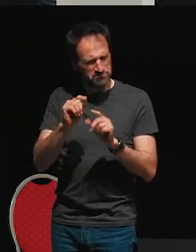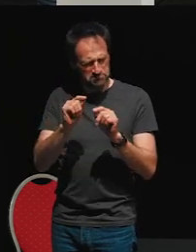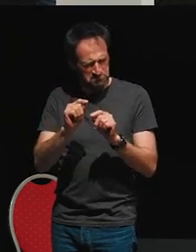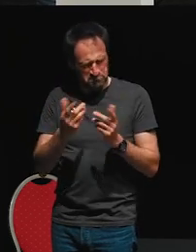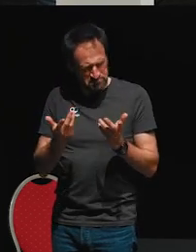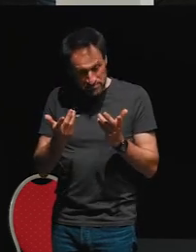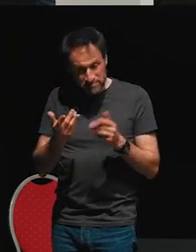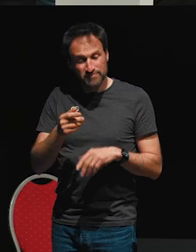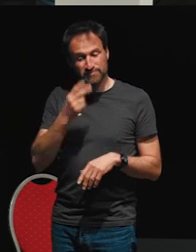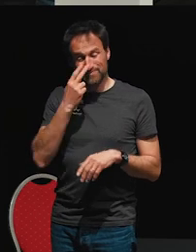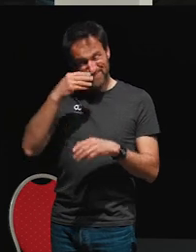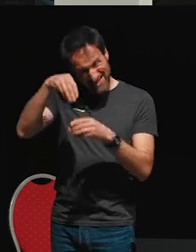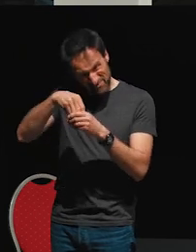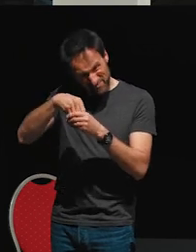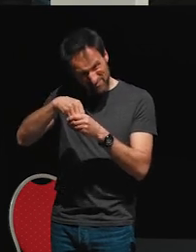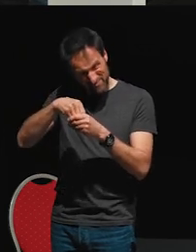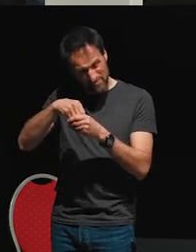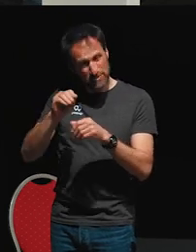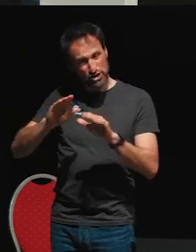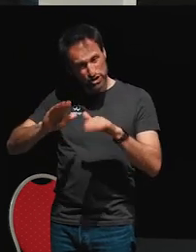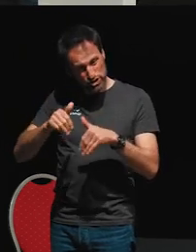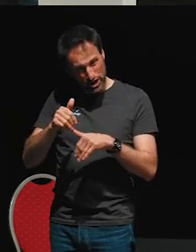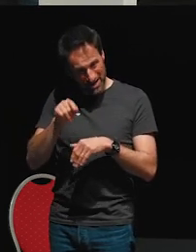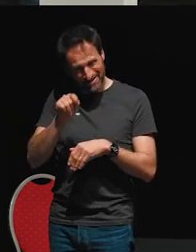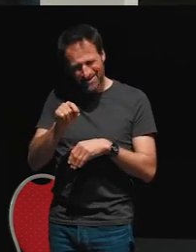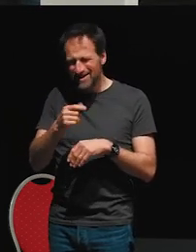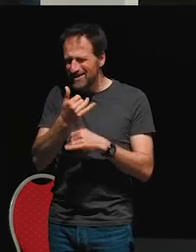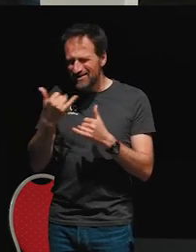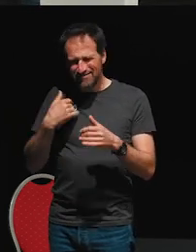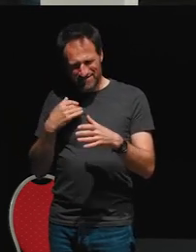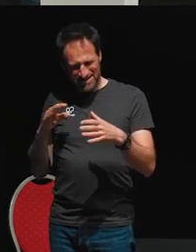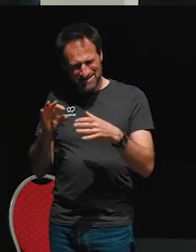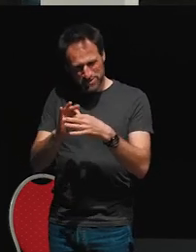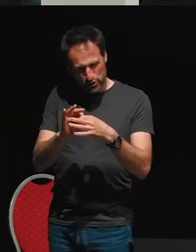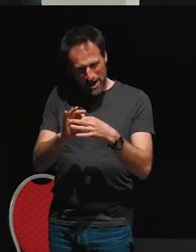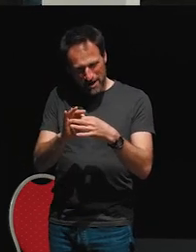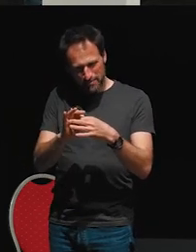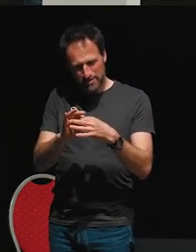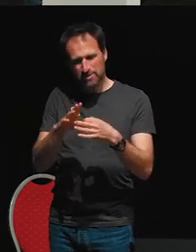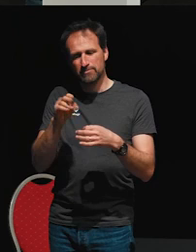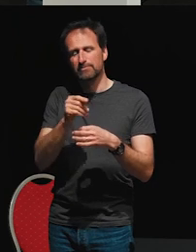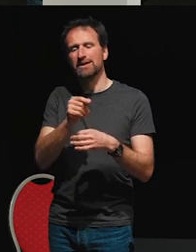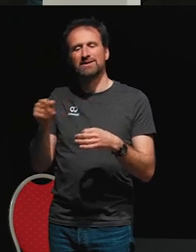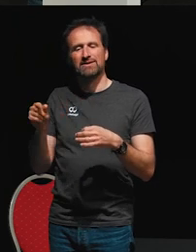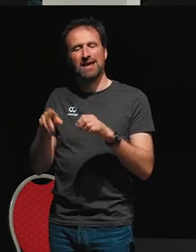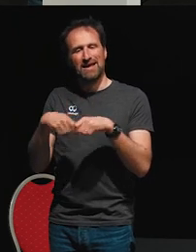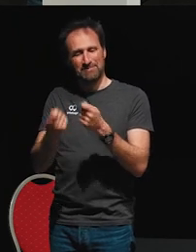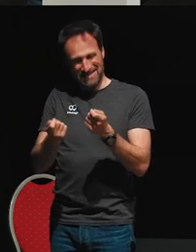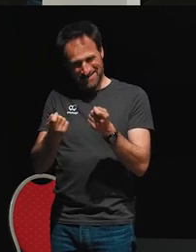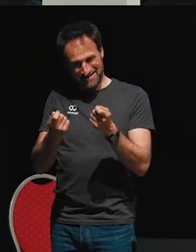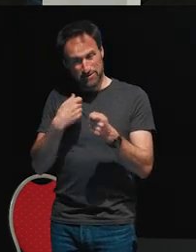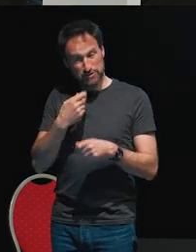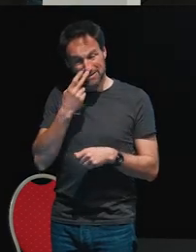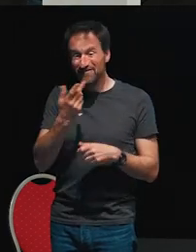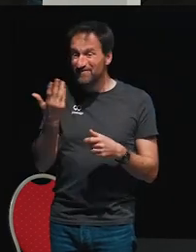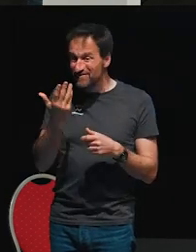look inside that by subscribing to it and logging the result. And we can see what this stream